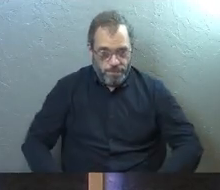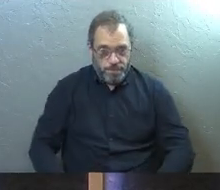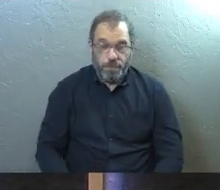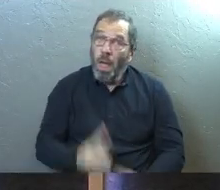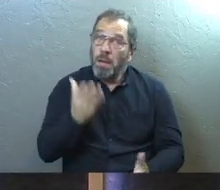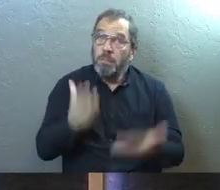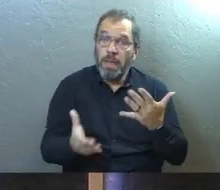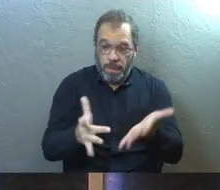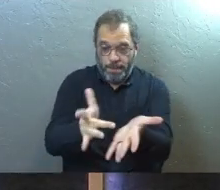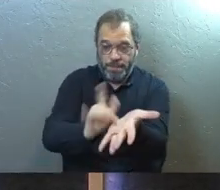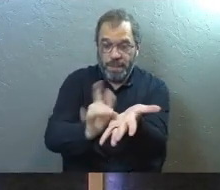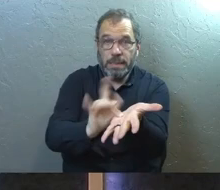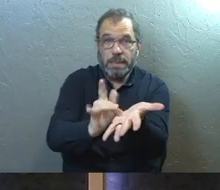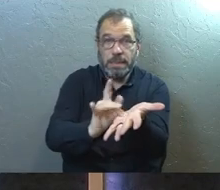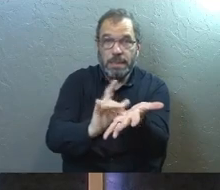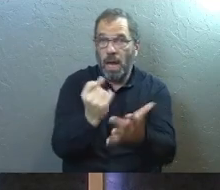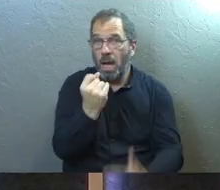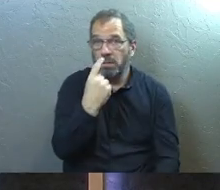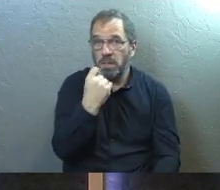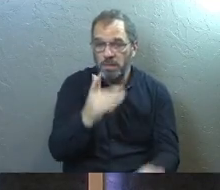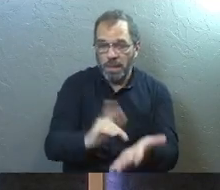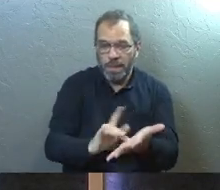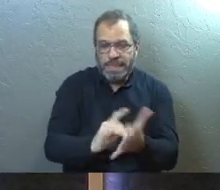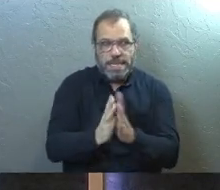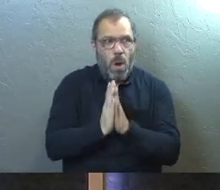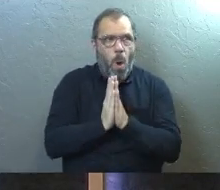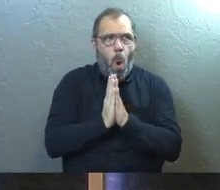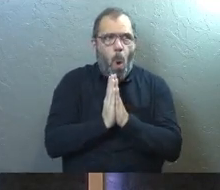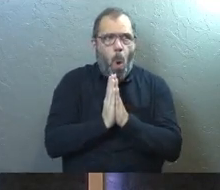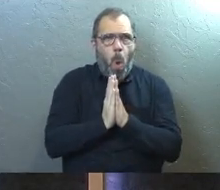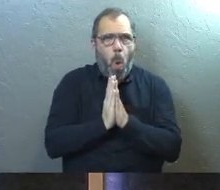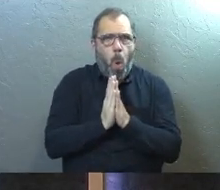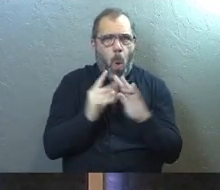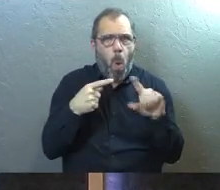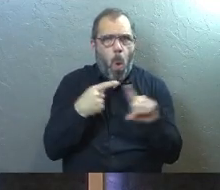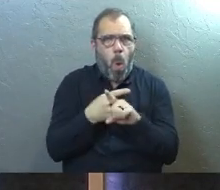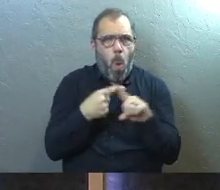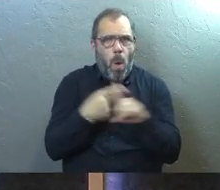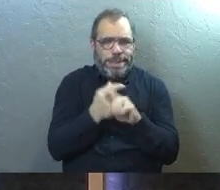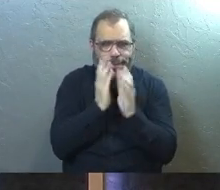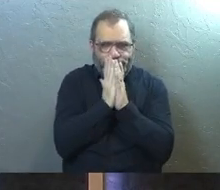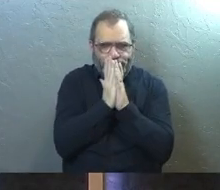And maybe medication. Now, this is the really controversial part.